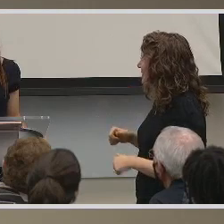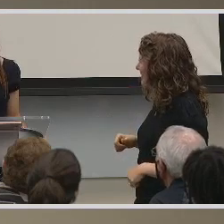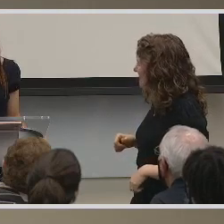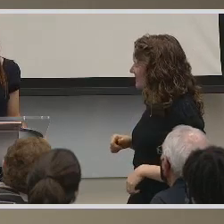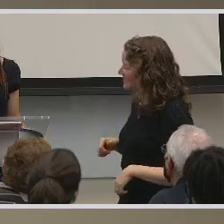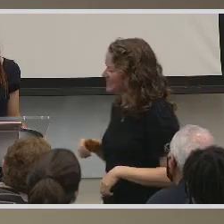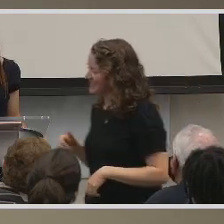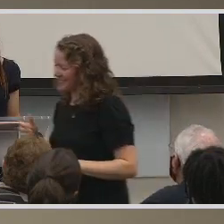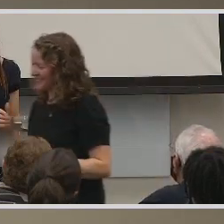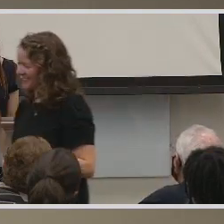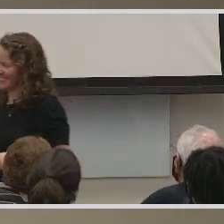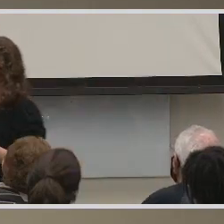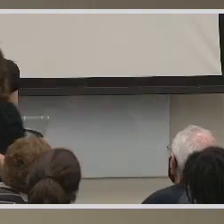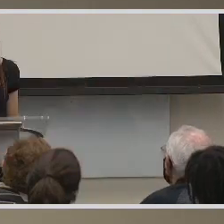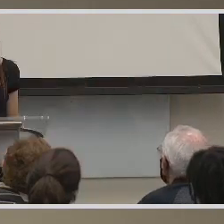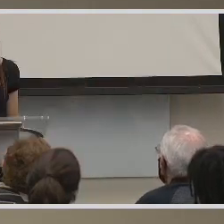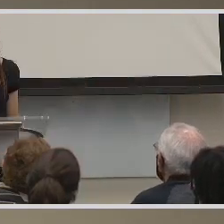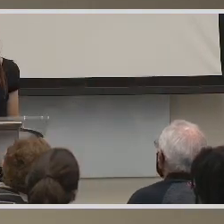I'm really bad if they're going.